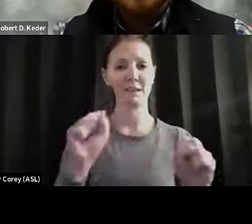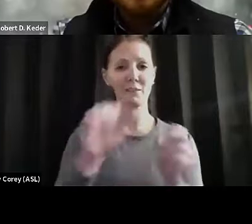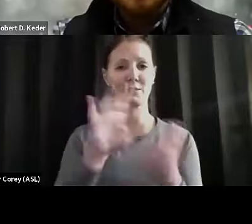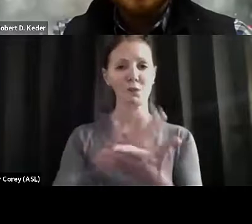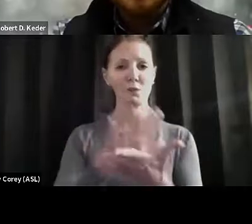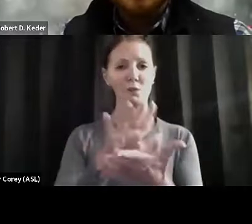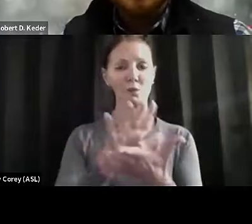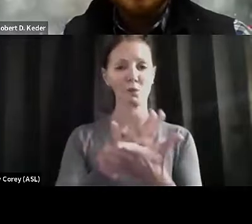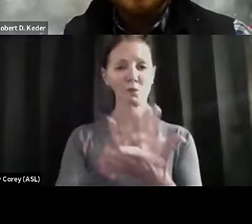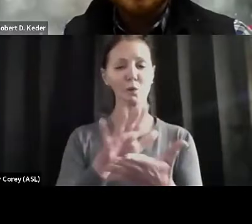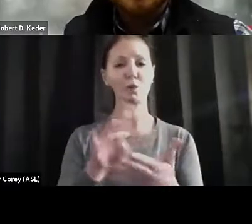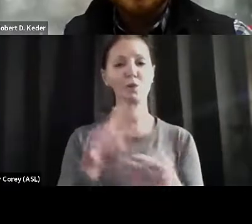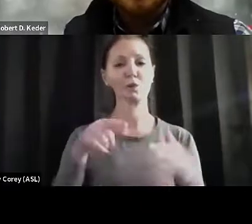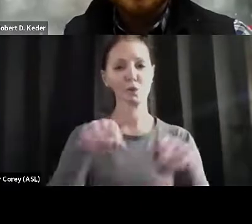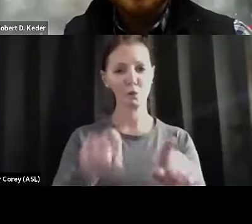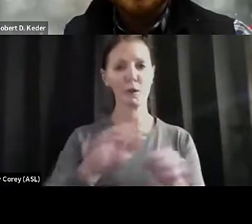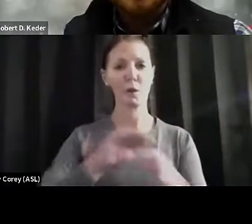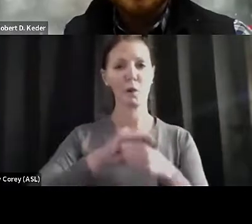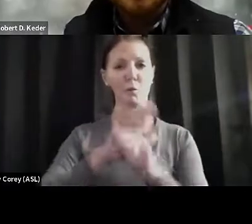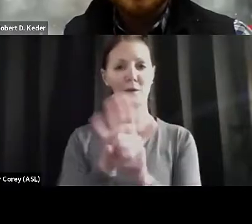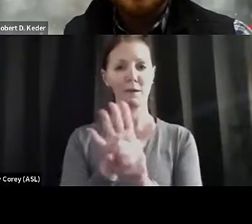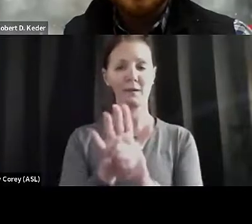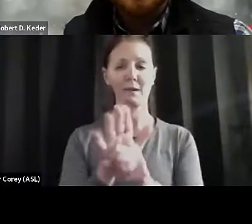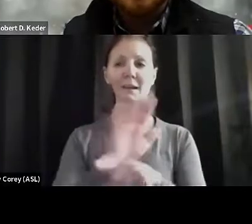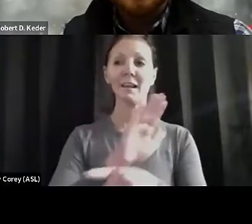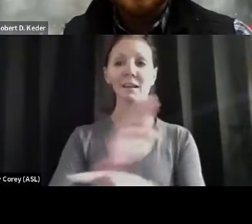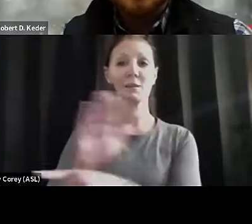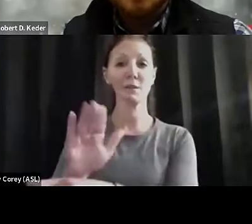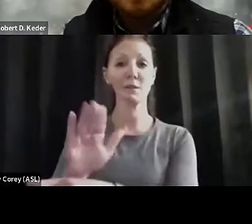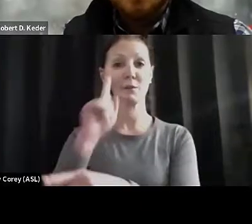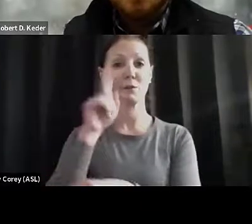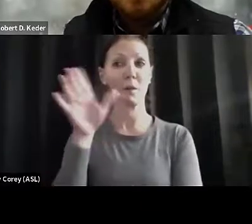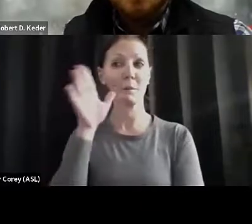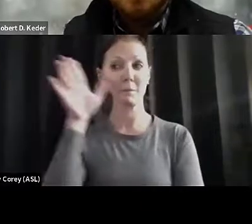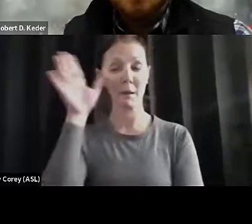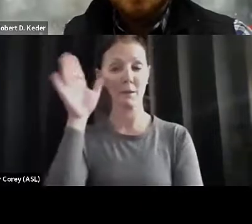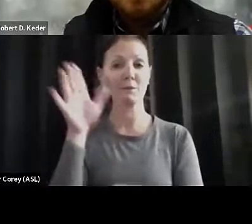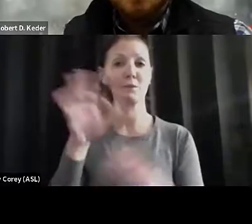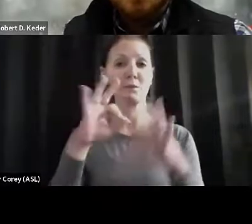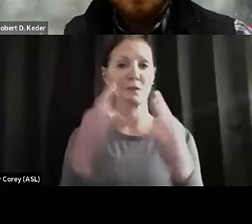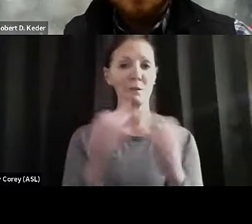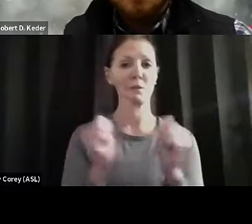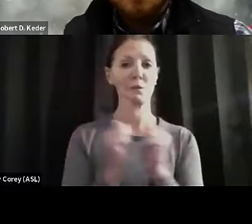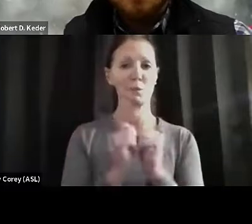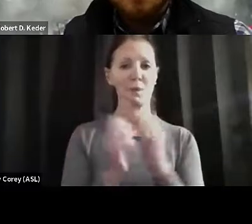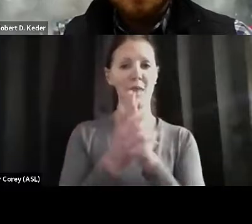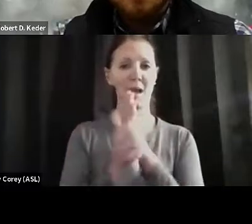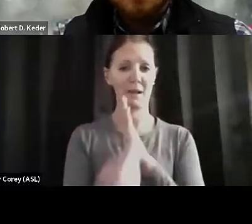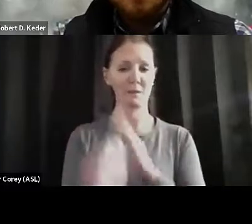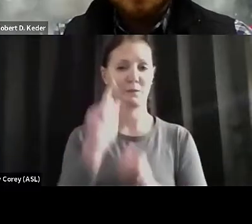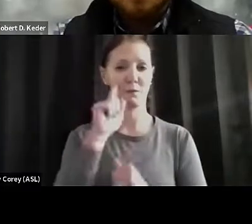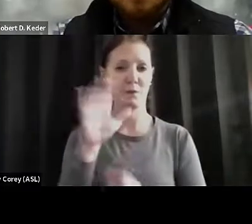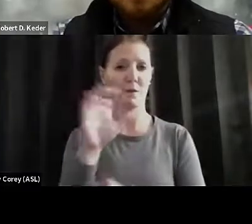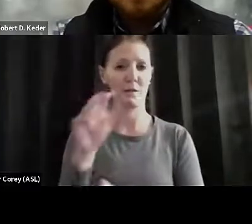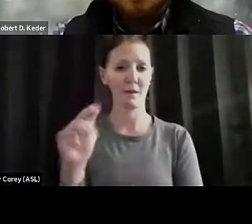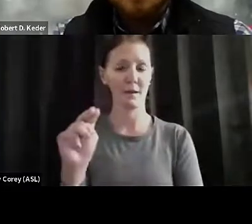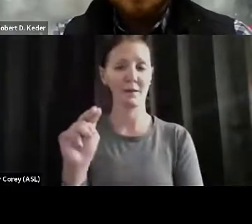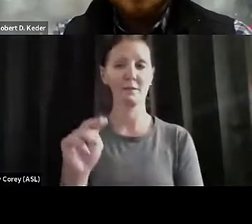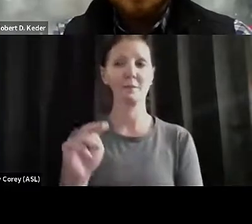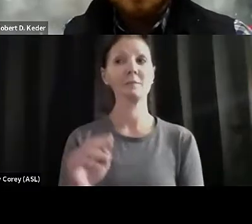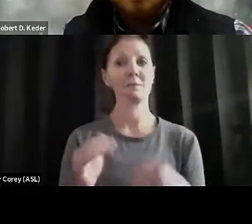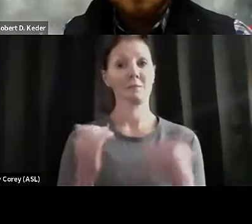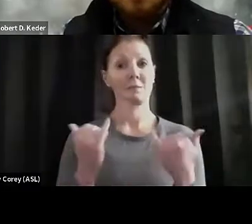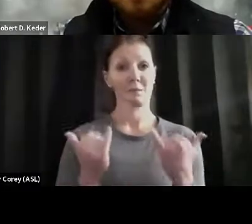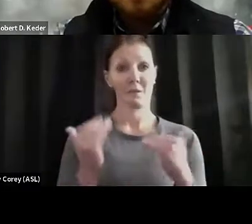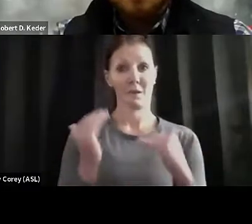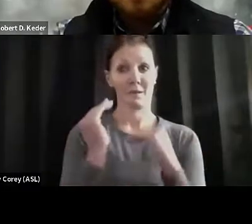with Connecticut Medical Experts for Parents and Families. So since our time is very limited this evening and we have a wealth